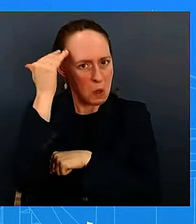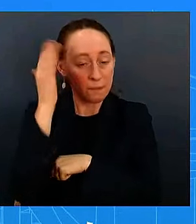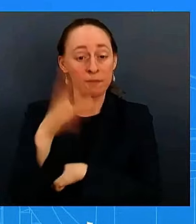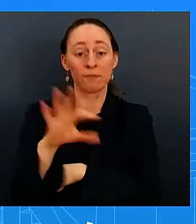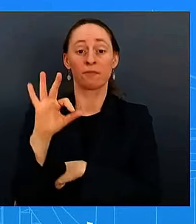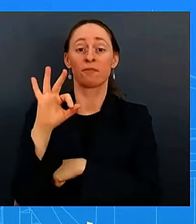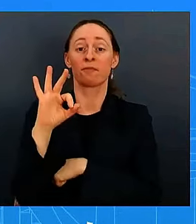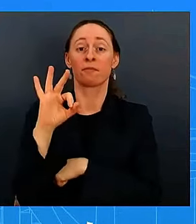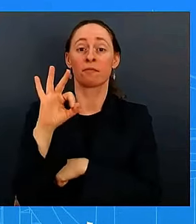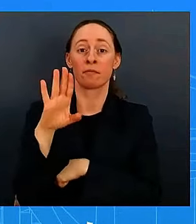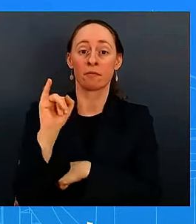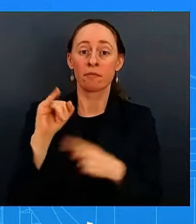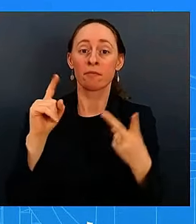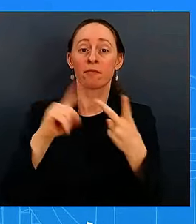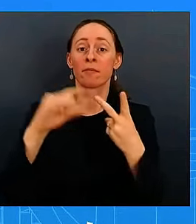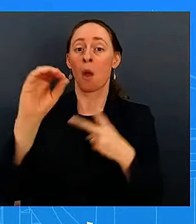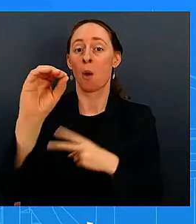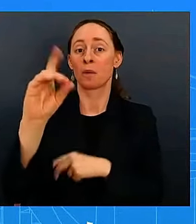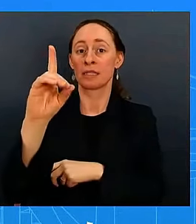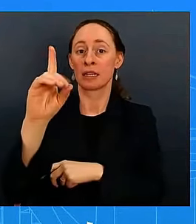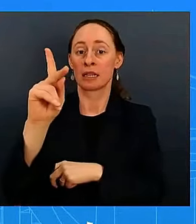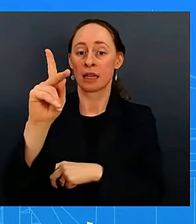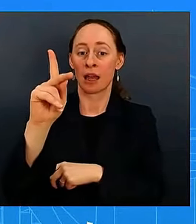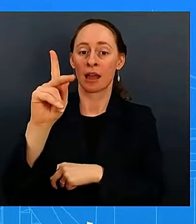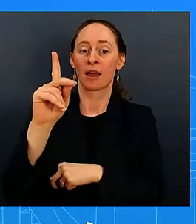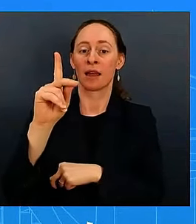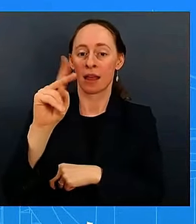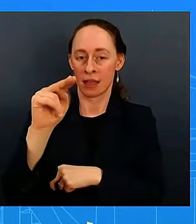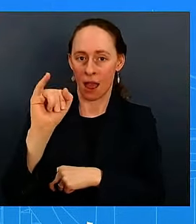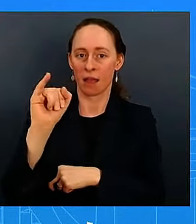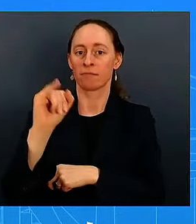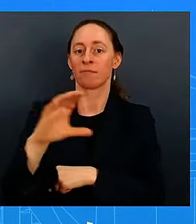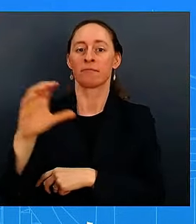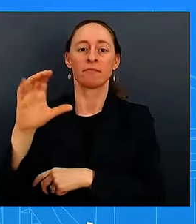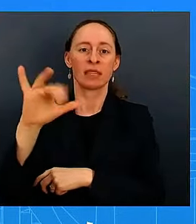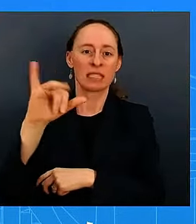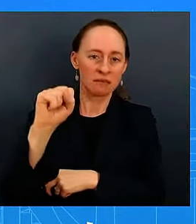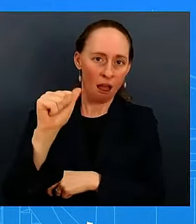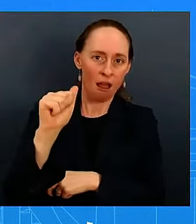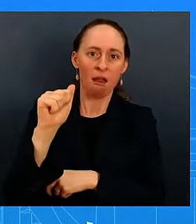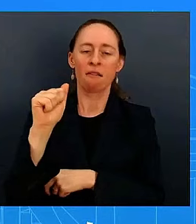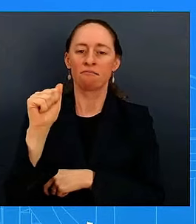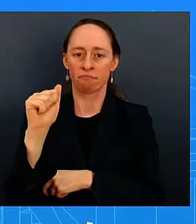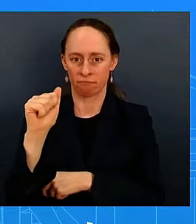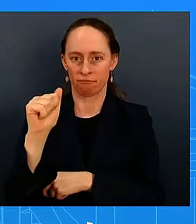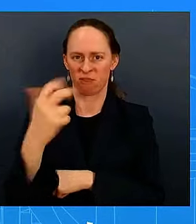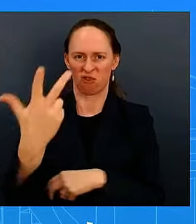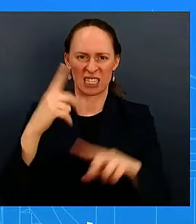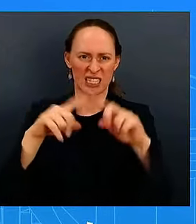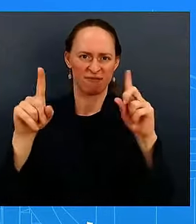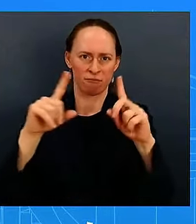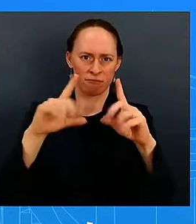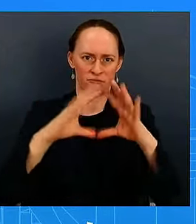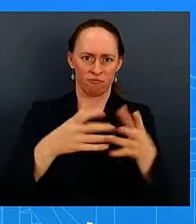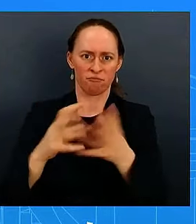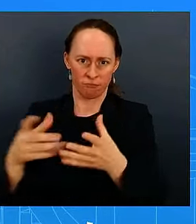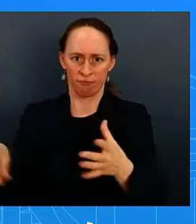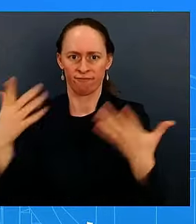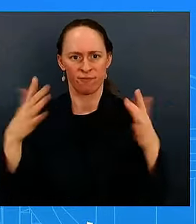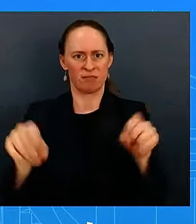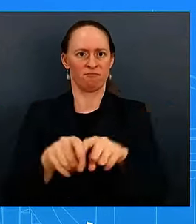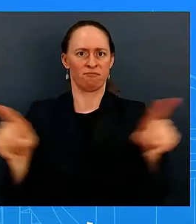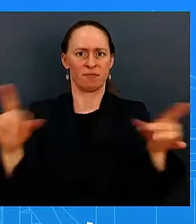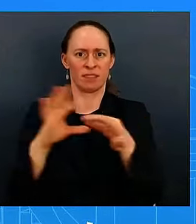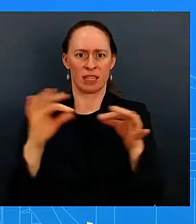uh have to speak to it is they put out their statement so i would refer you to them specifically uh but more broadly what i can